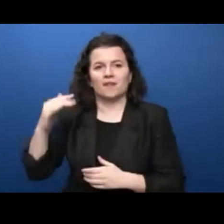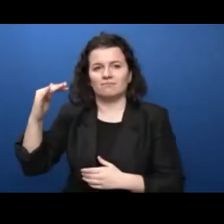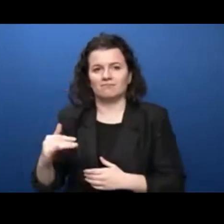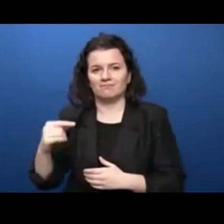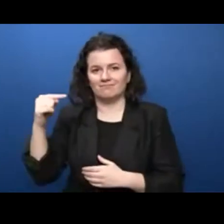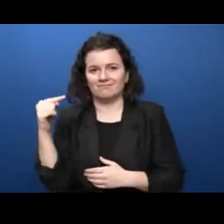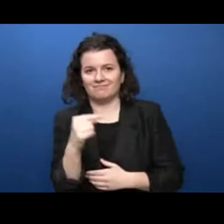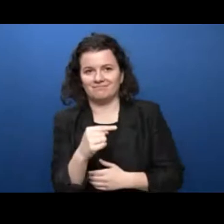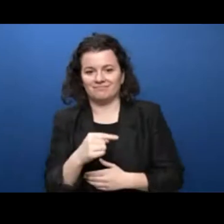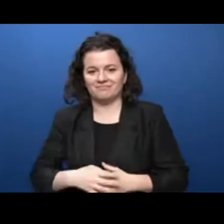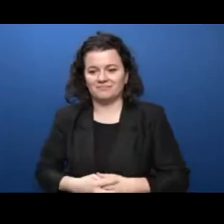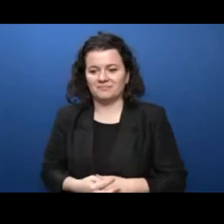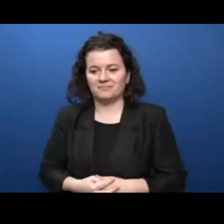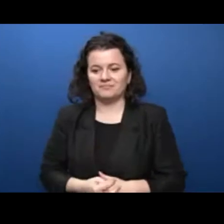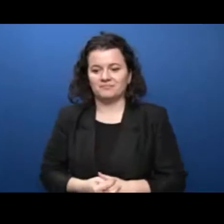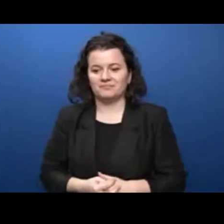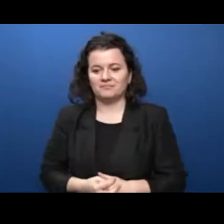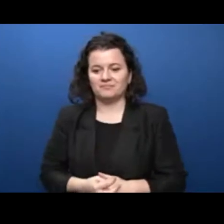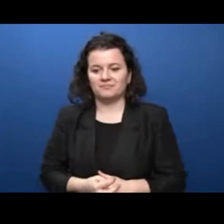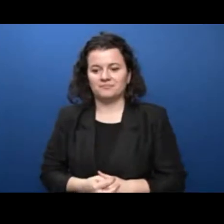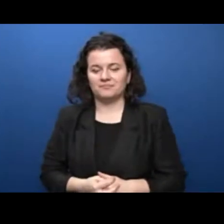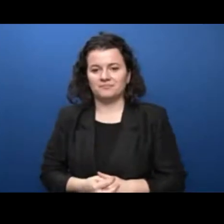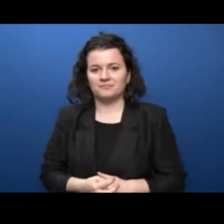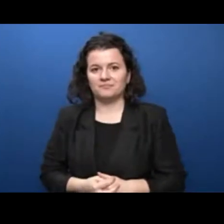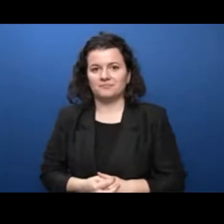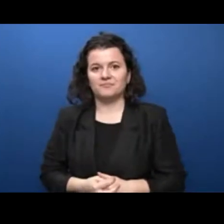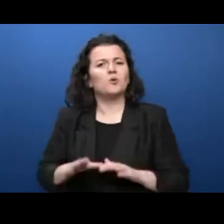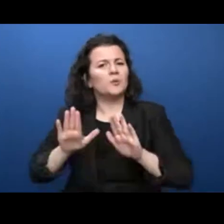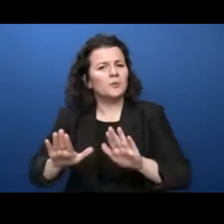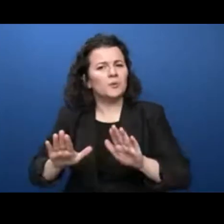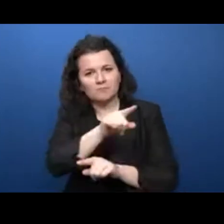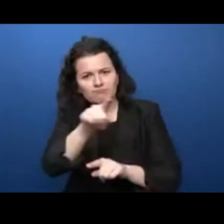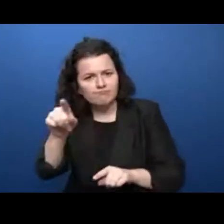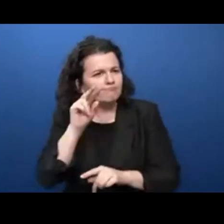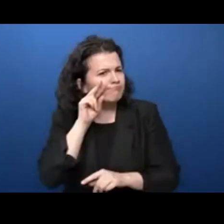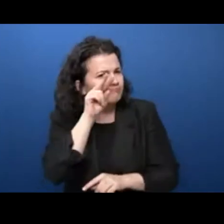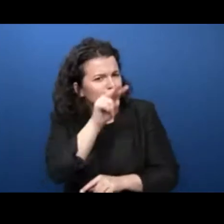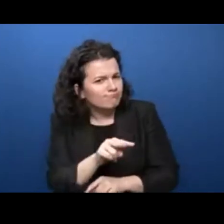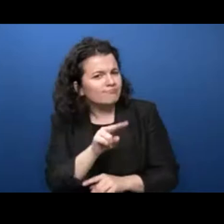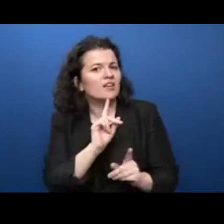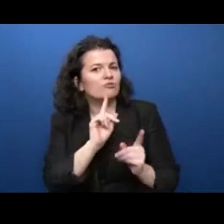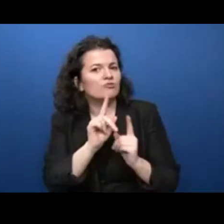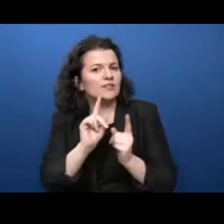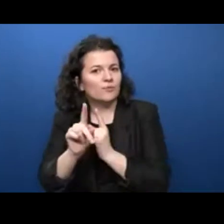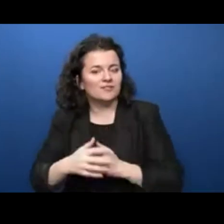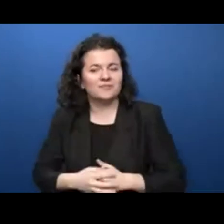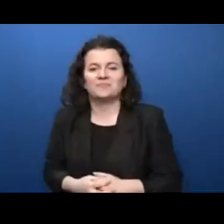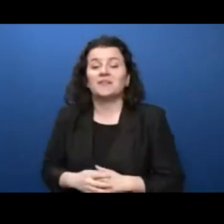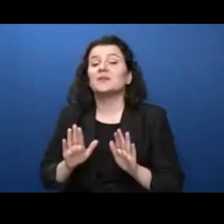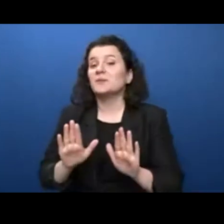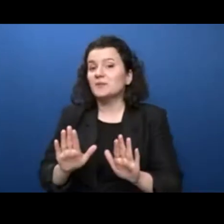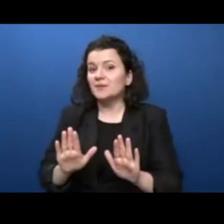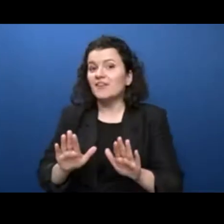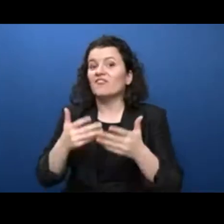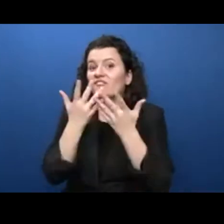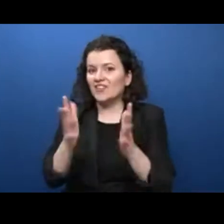So, we're going to give you just a second to answer the questions, and then I'll tell you what the right answer is. We'll see what